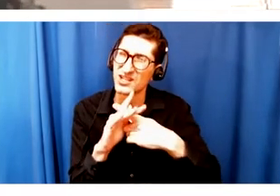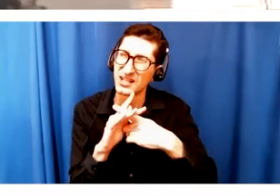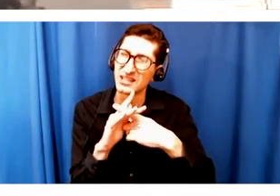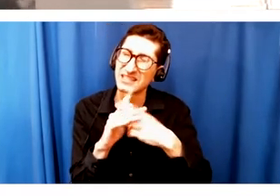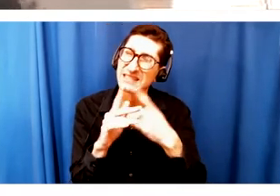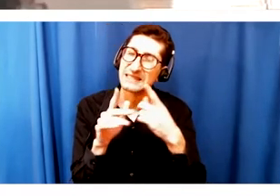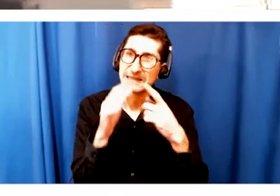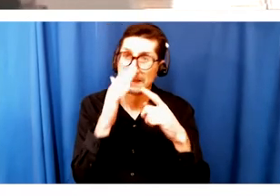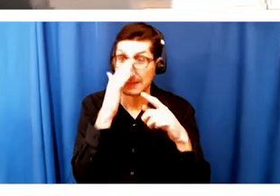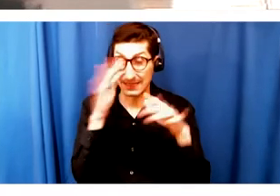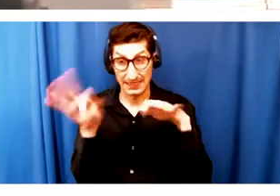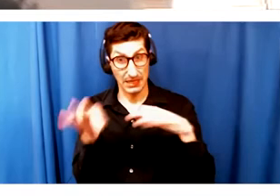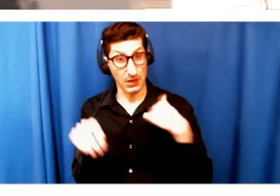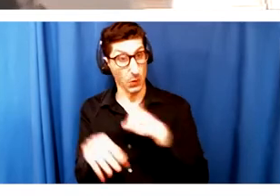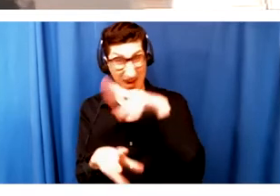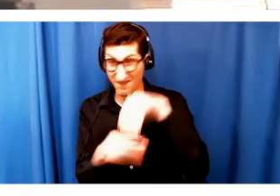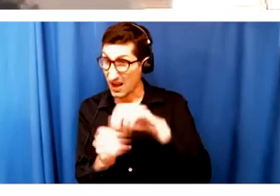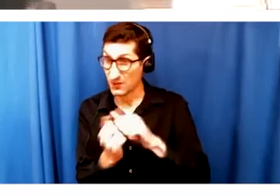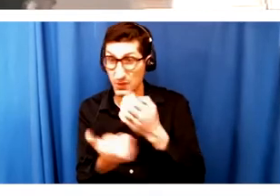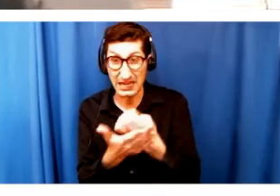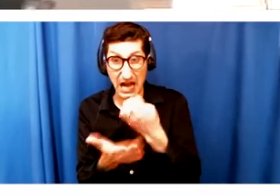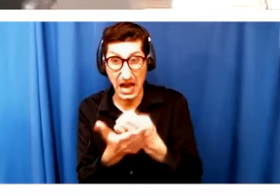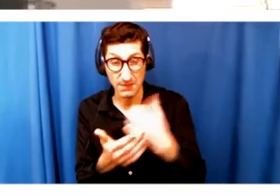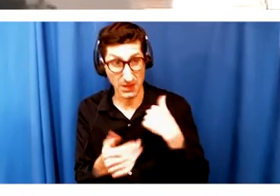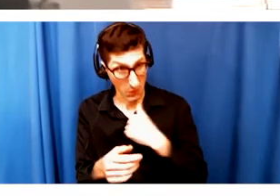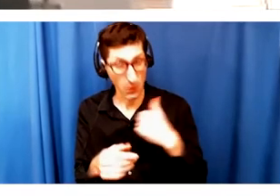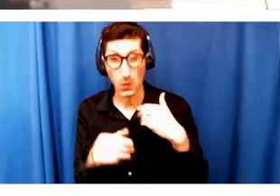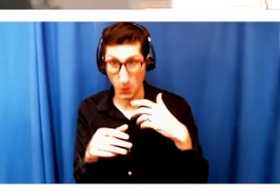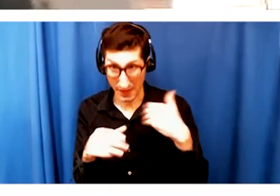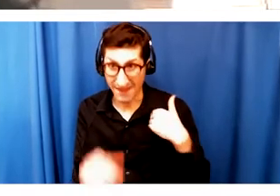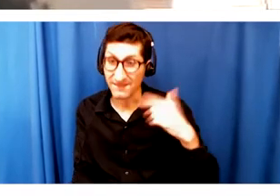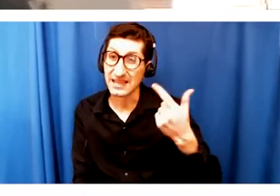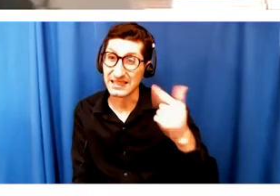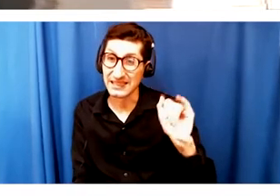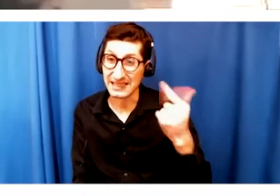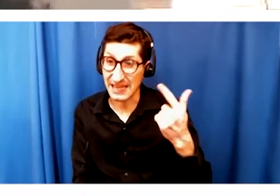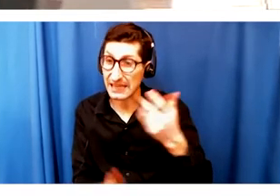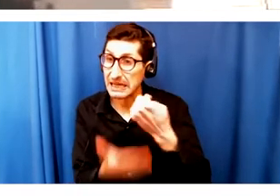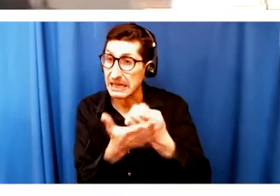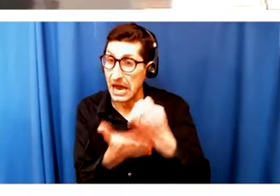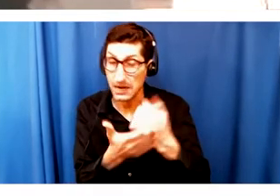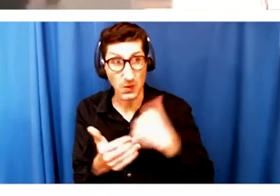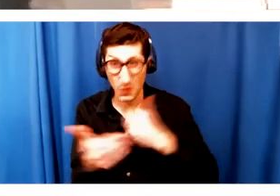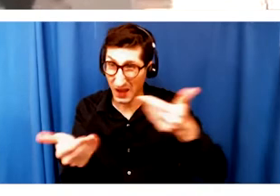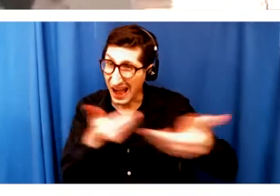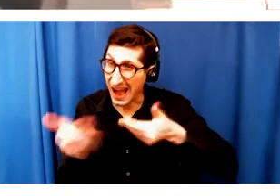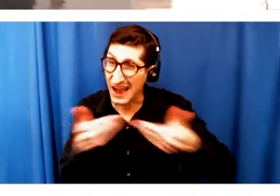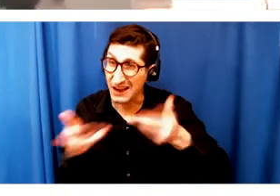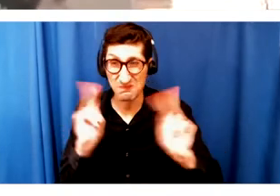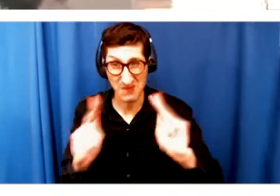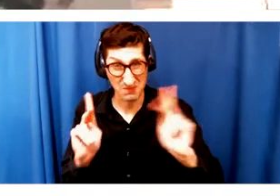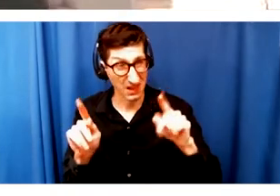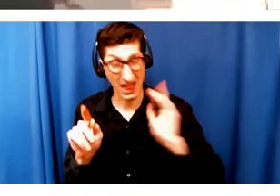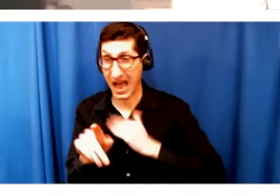of the creative economy. We are part of the gig economy. We employ people. Like, this is a sector that needs to be paid